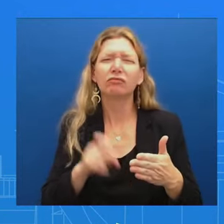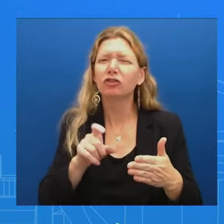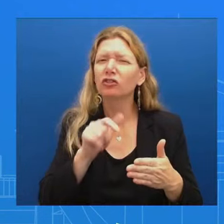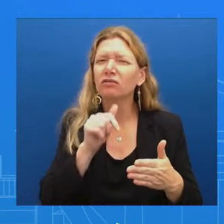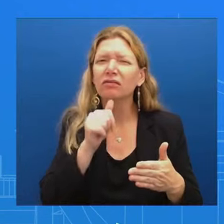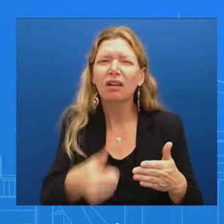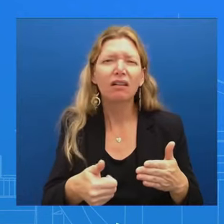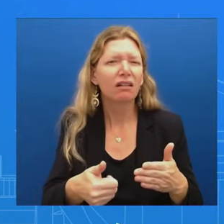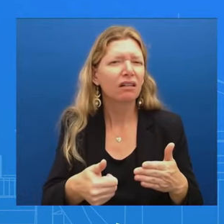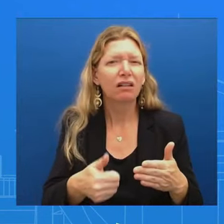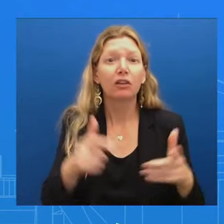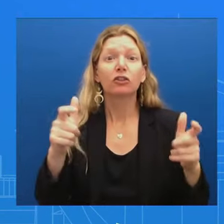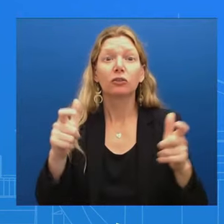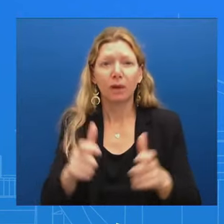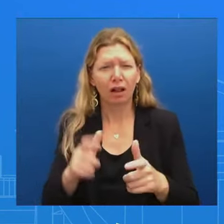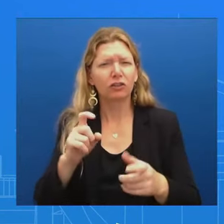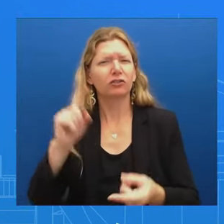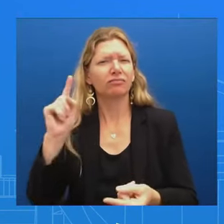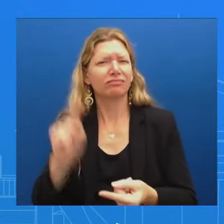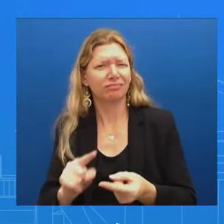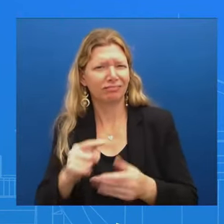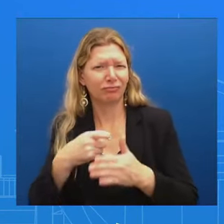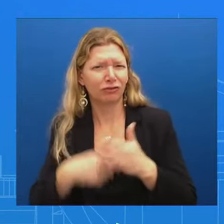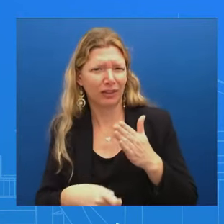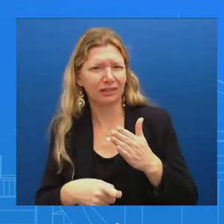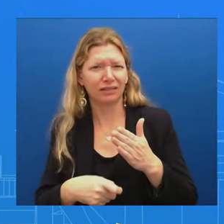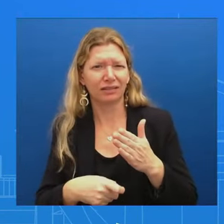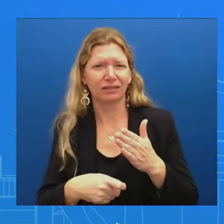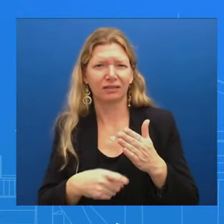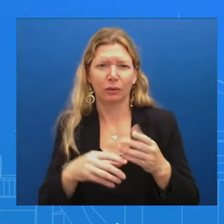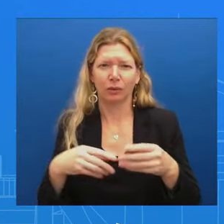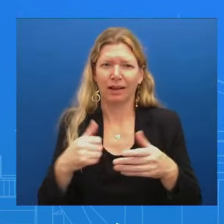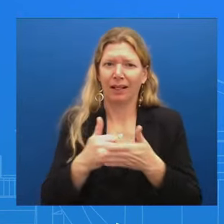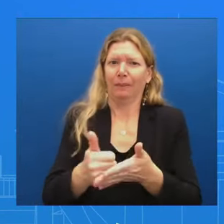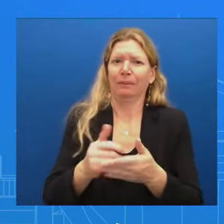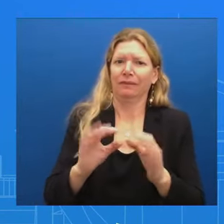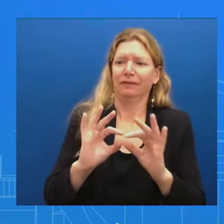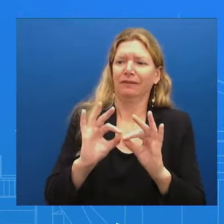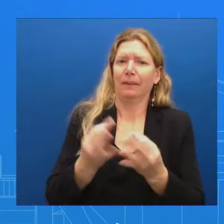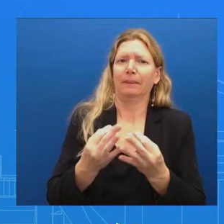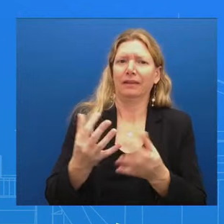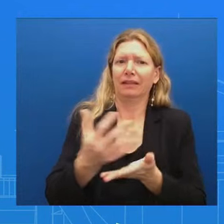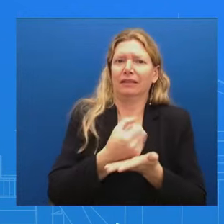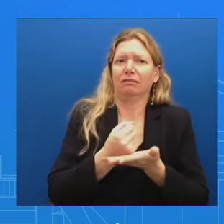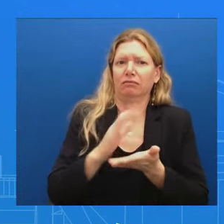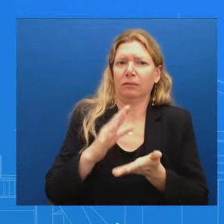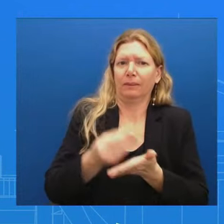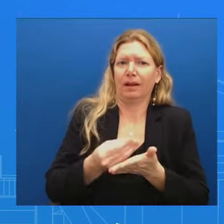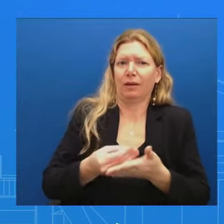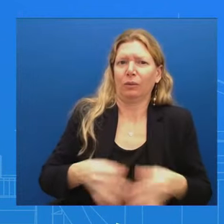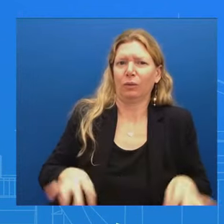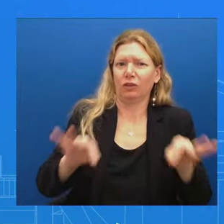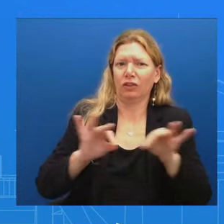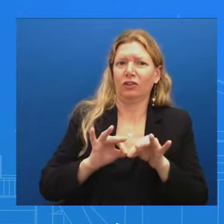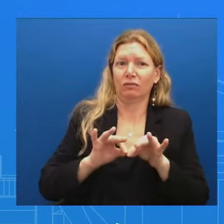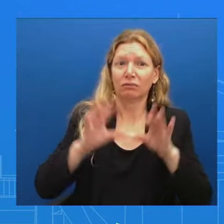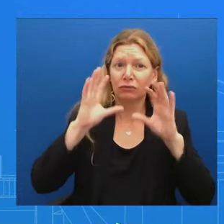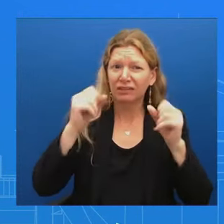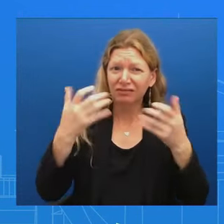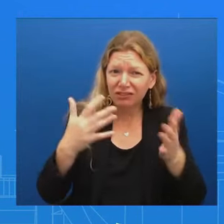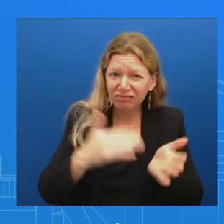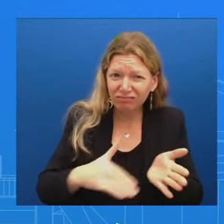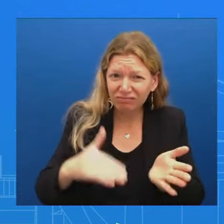the President has said And I quote He's tired of being He's tired of seeing the American people Being played for suckers And that is something he's not going to